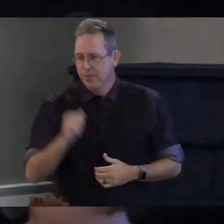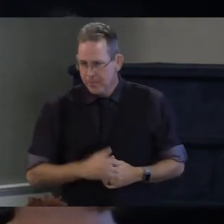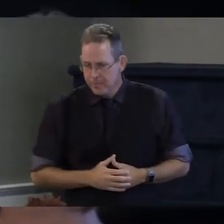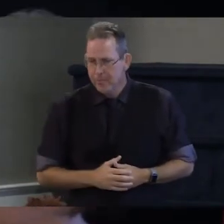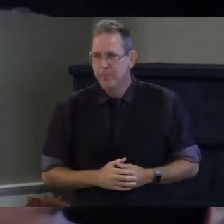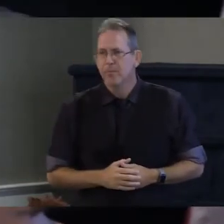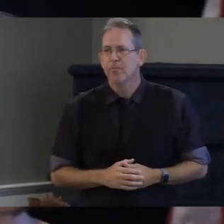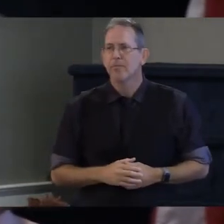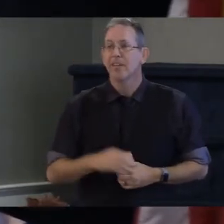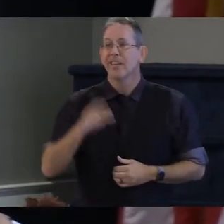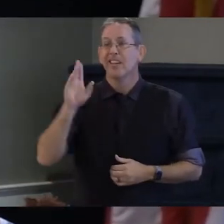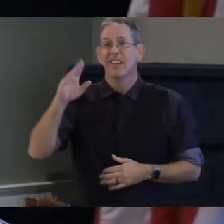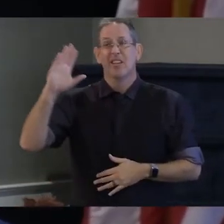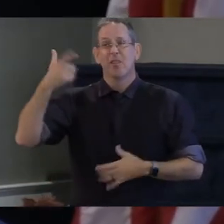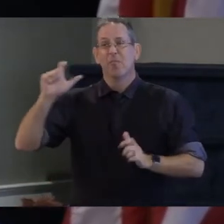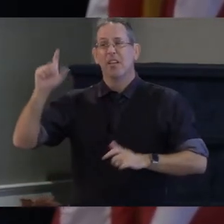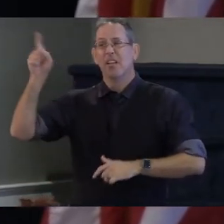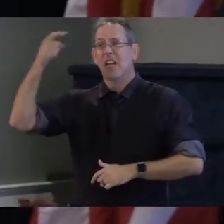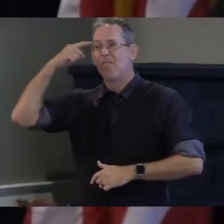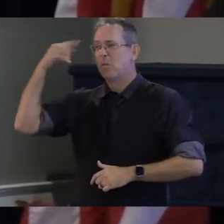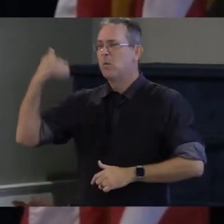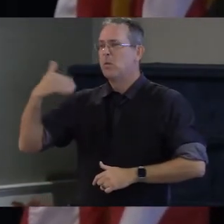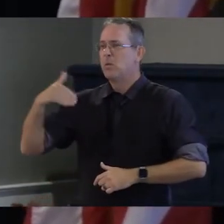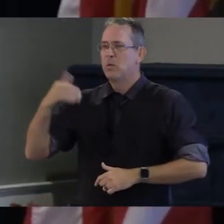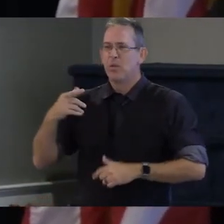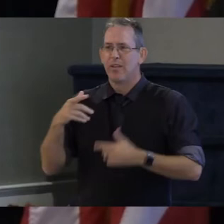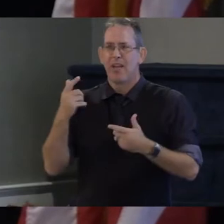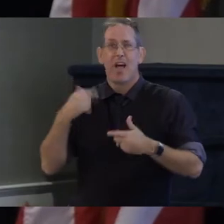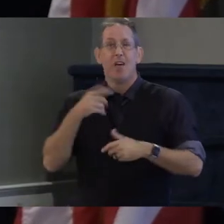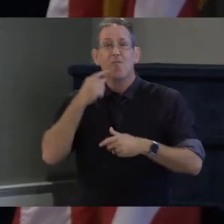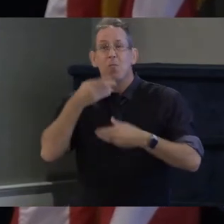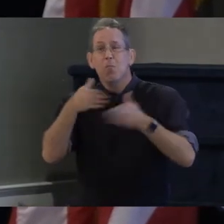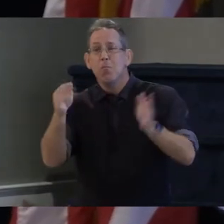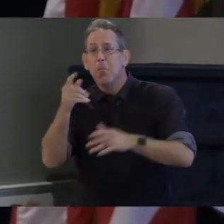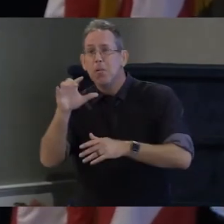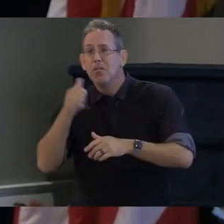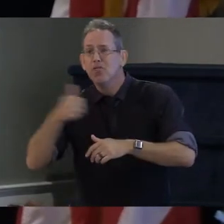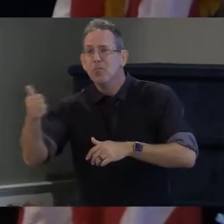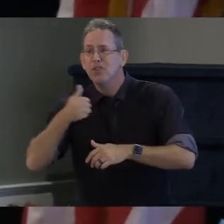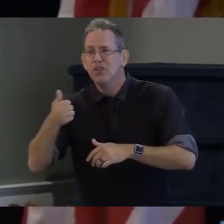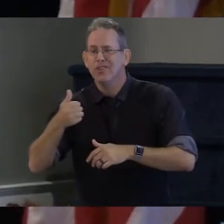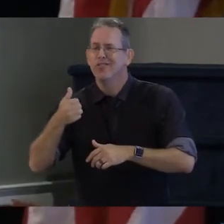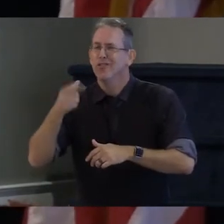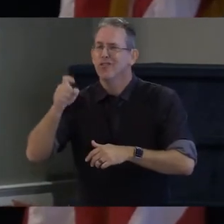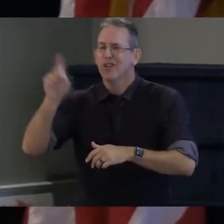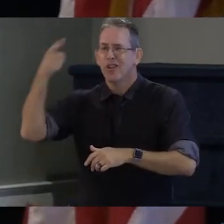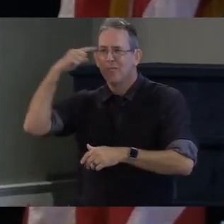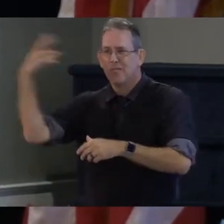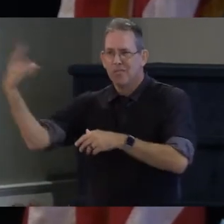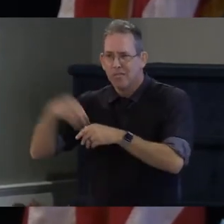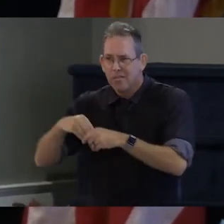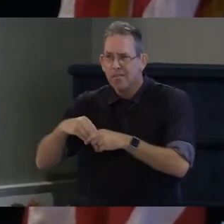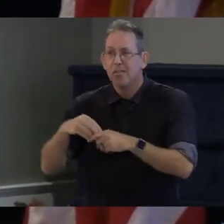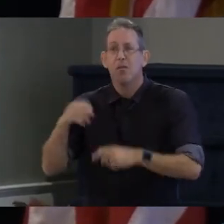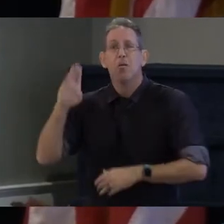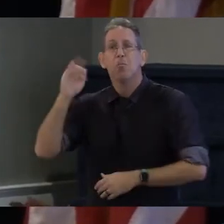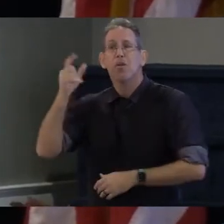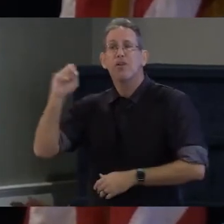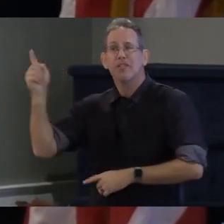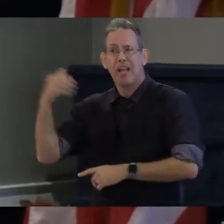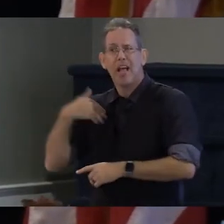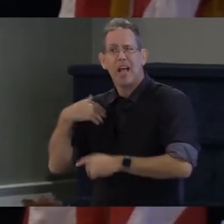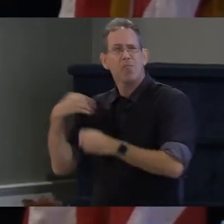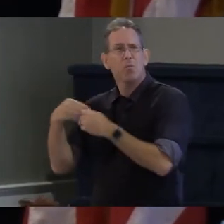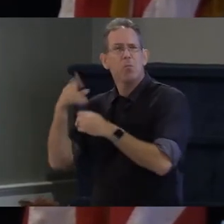will not solve our problems even though in Burlington we have more buses and more options if you can't navigate our